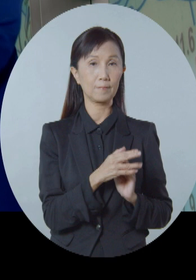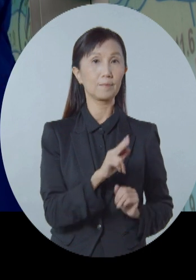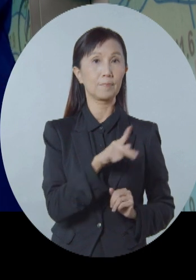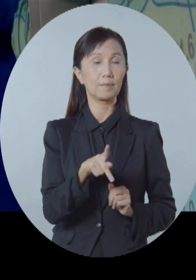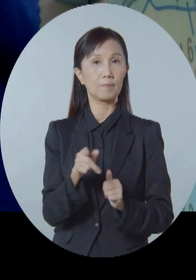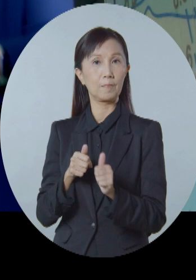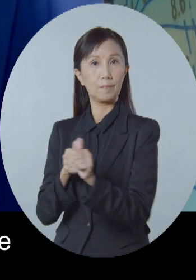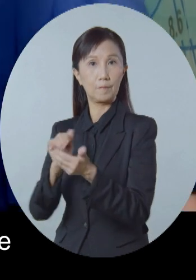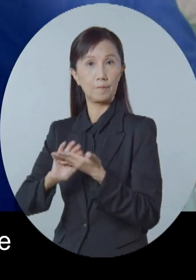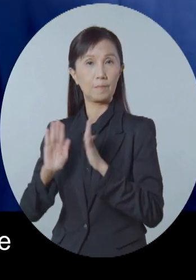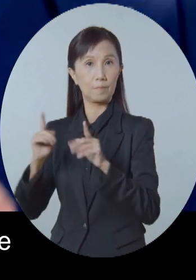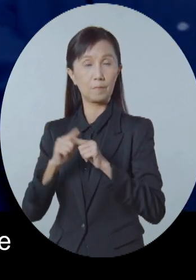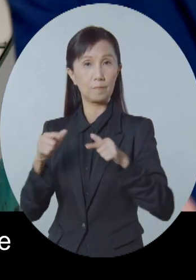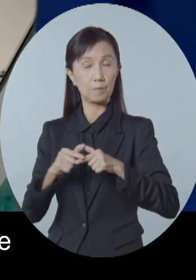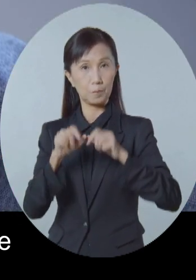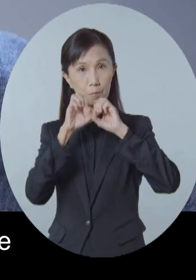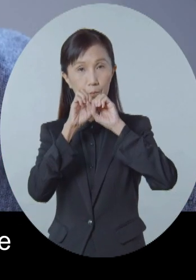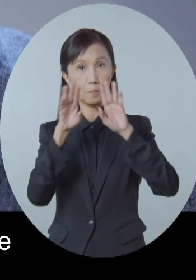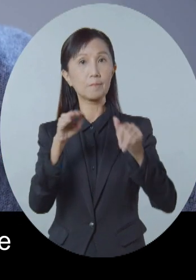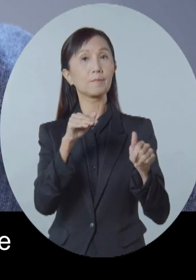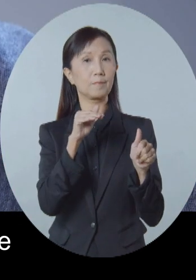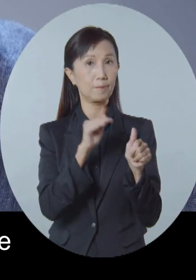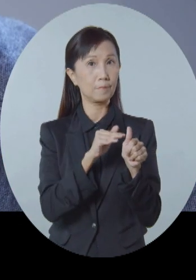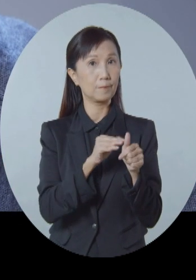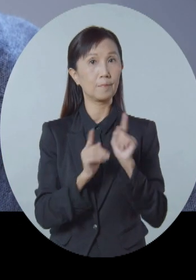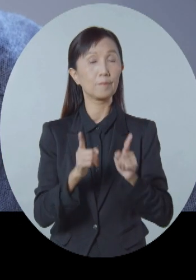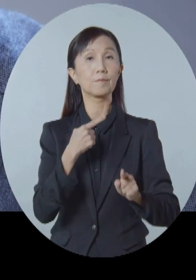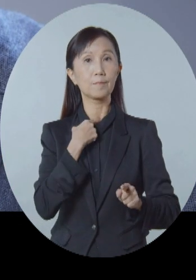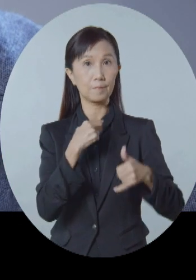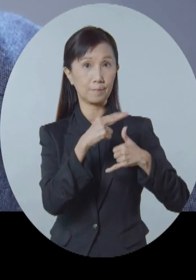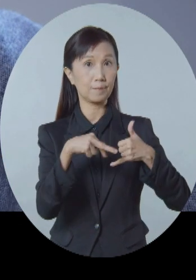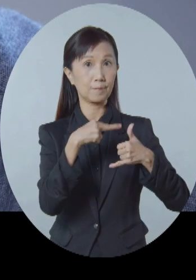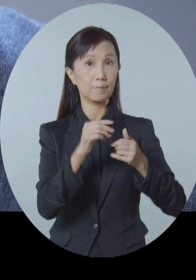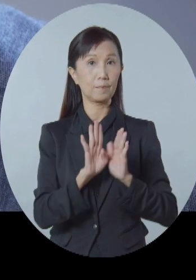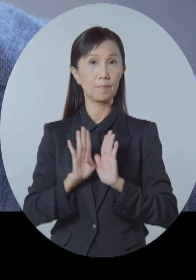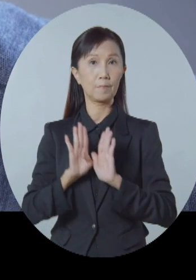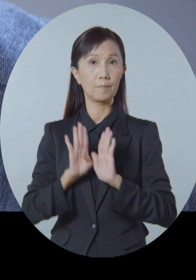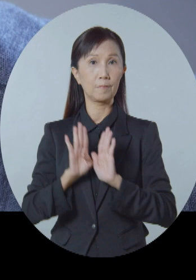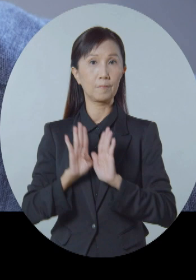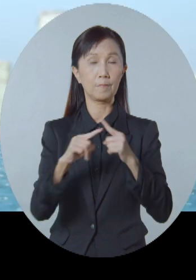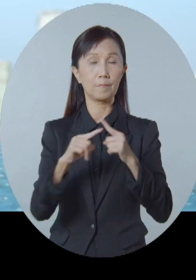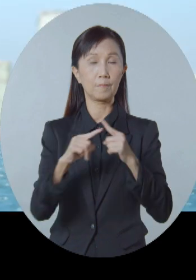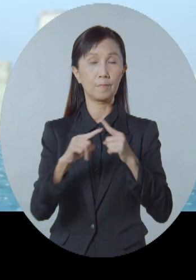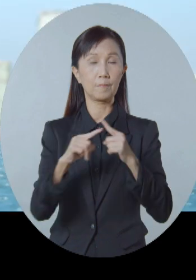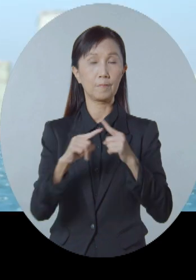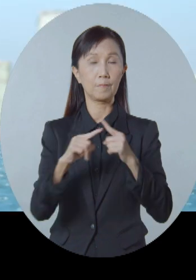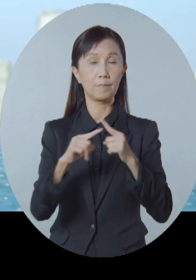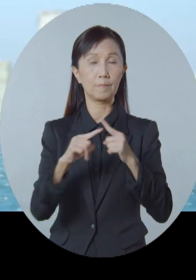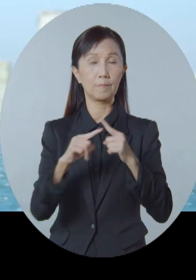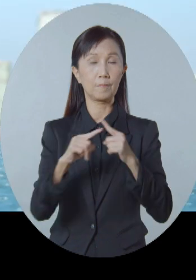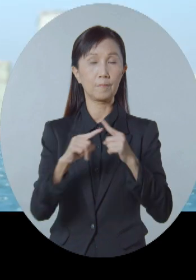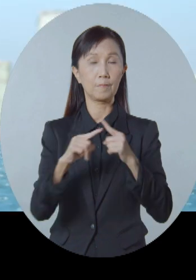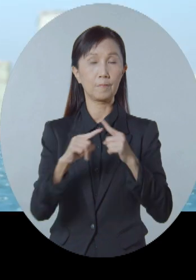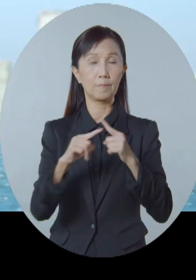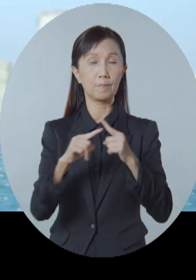The app will alert you according to the Centre for Health Protection's advice on the possible need for a COVID-19 test. The scene then